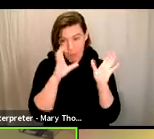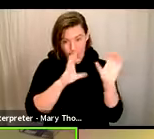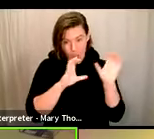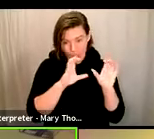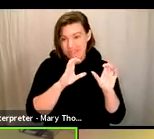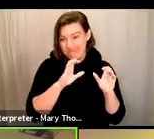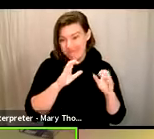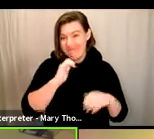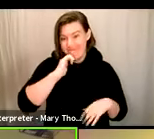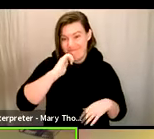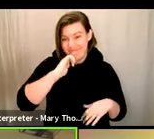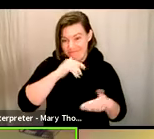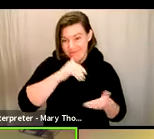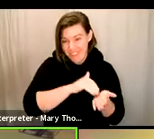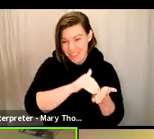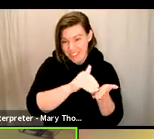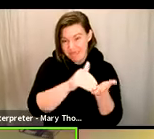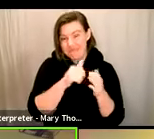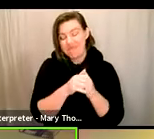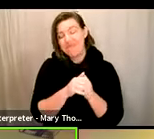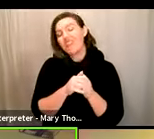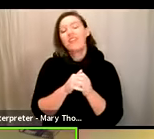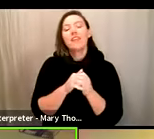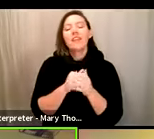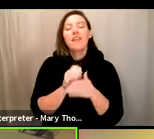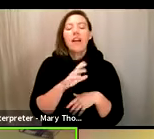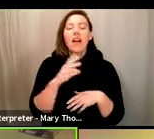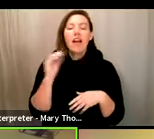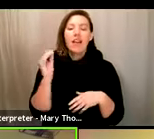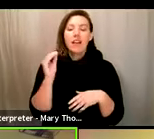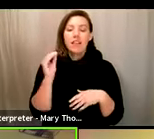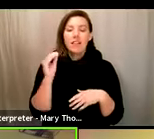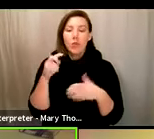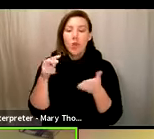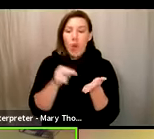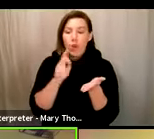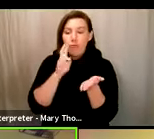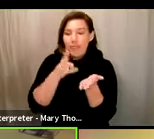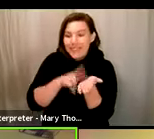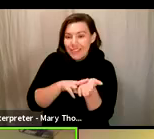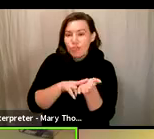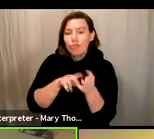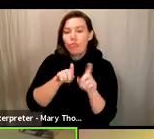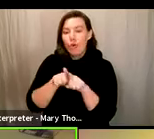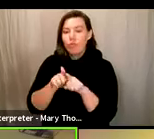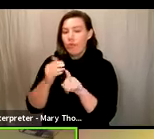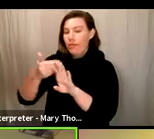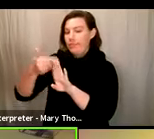of the ballots that are returned, we look at the signatures for those voters to ensure that it's the same person.